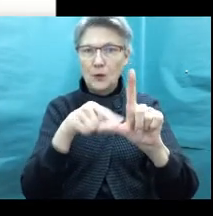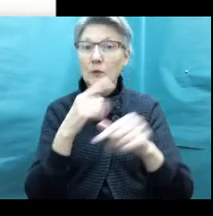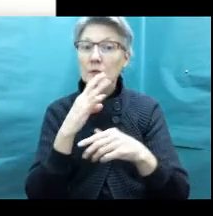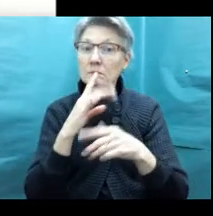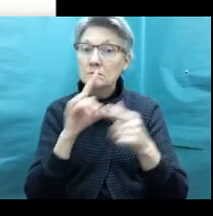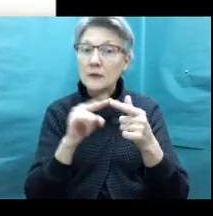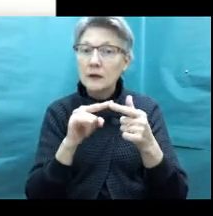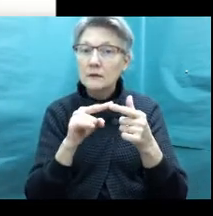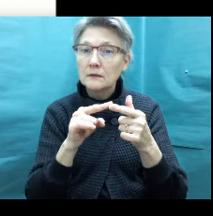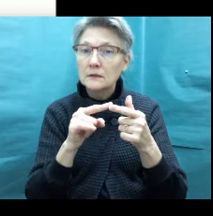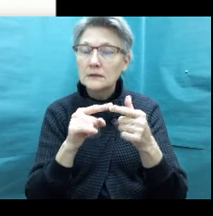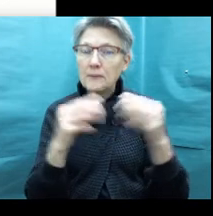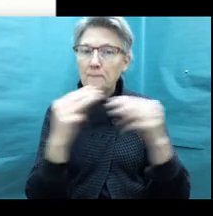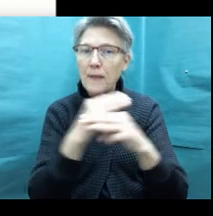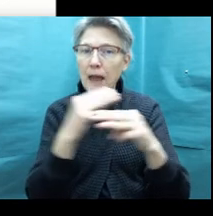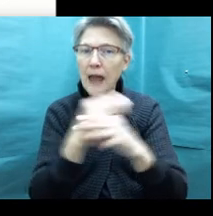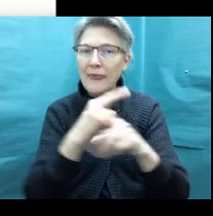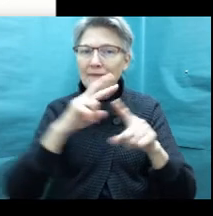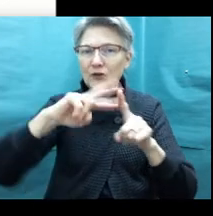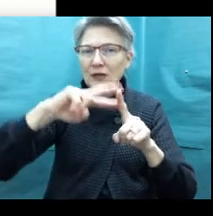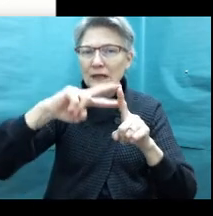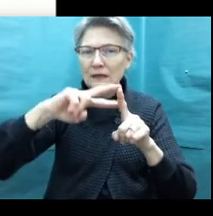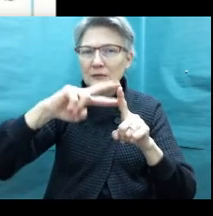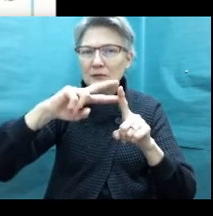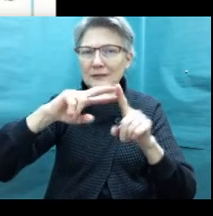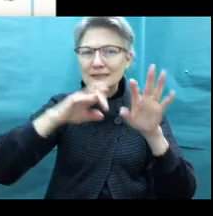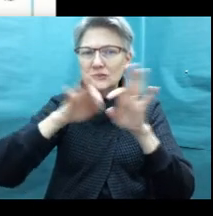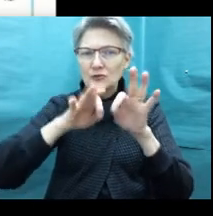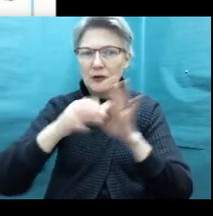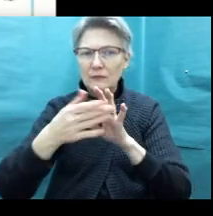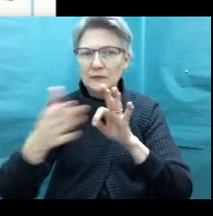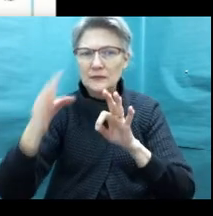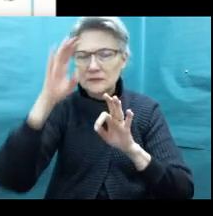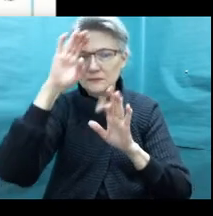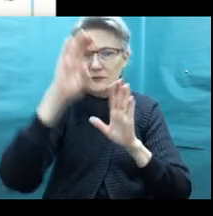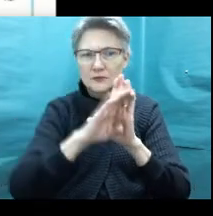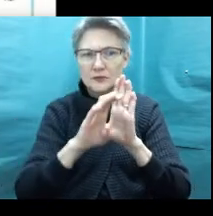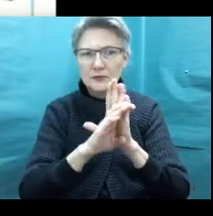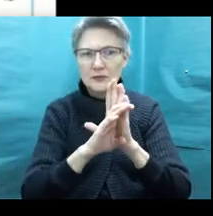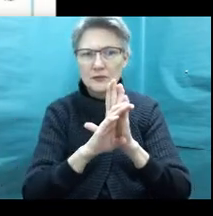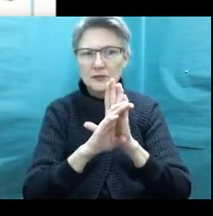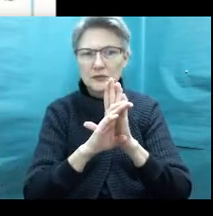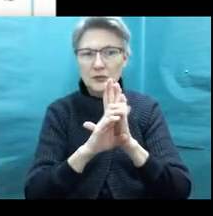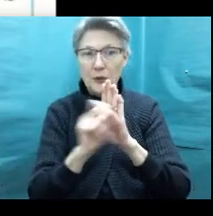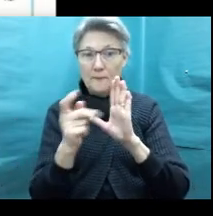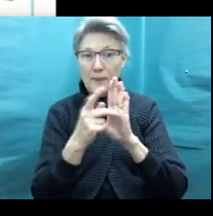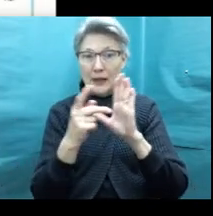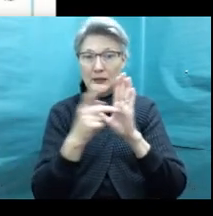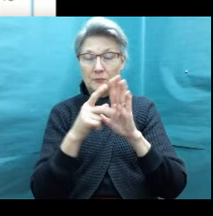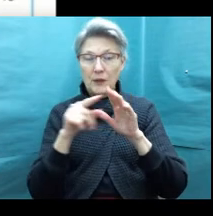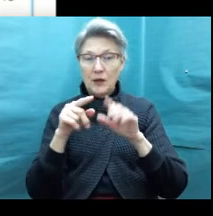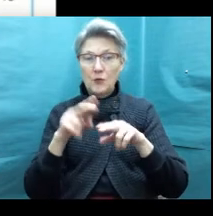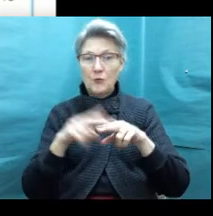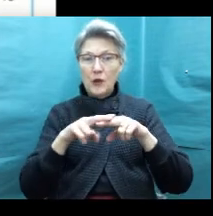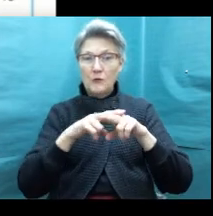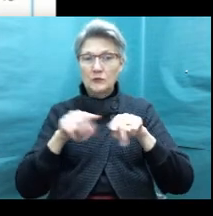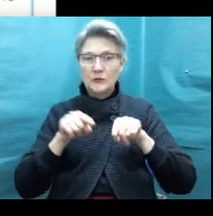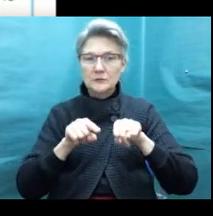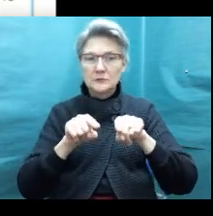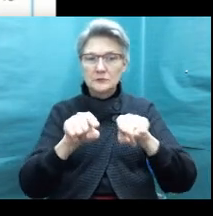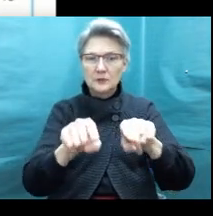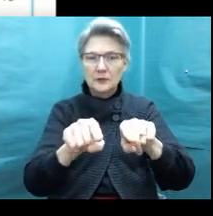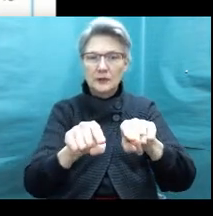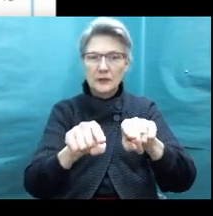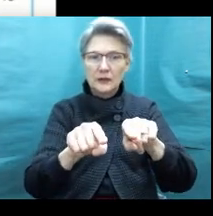talk about some mathematical terms to describe these pictures. So here back to my railroad tracks, this was